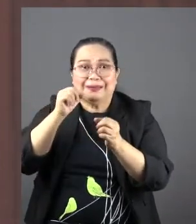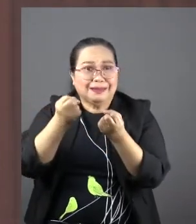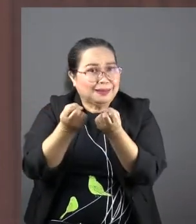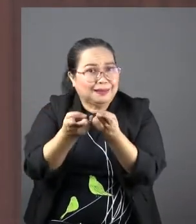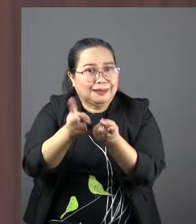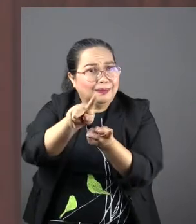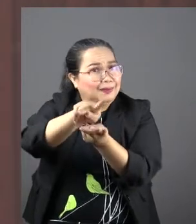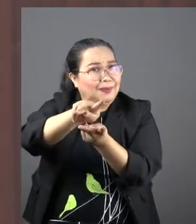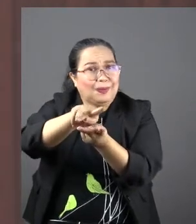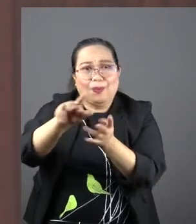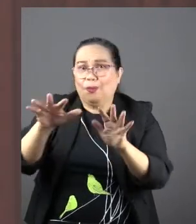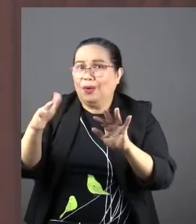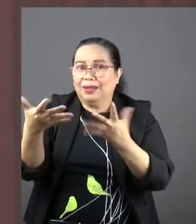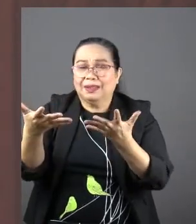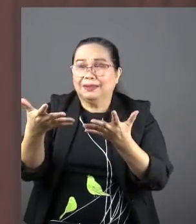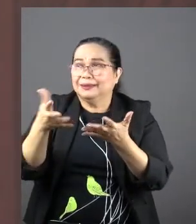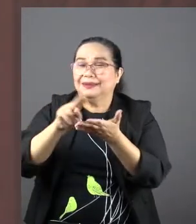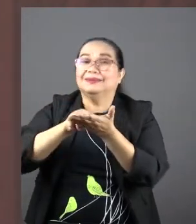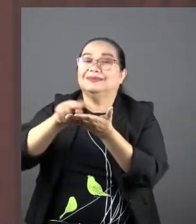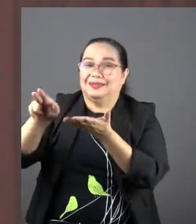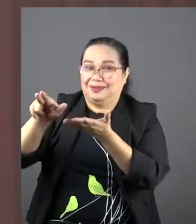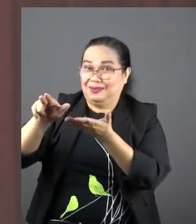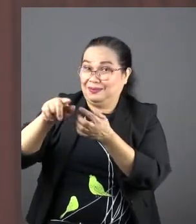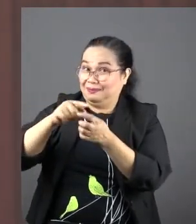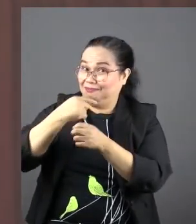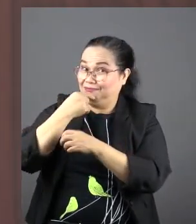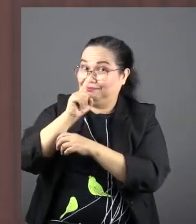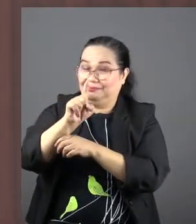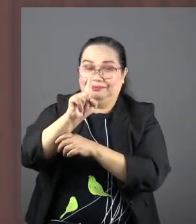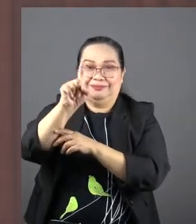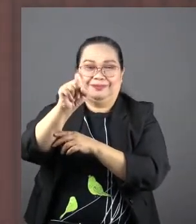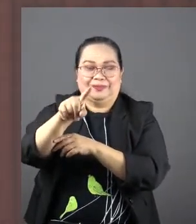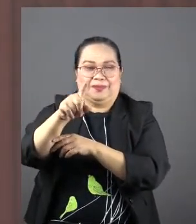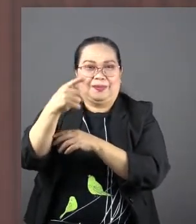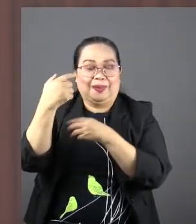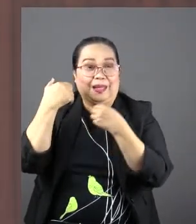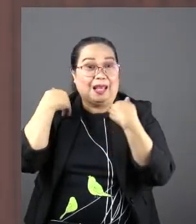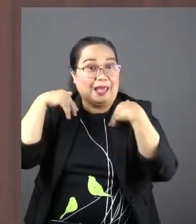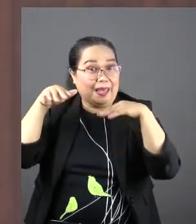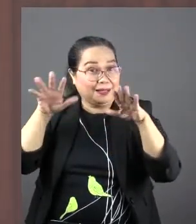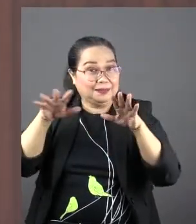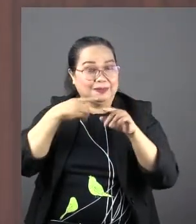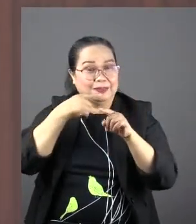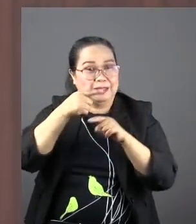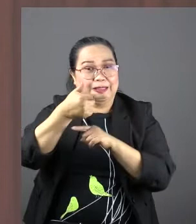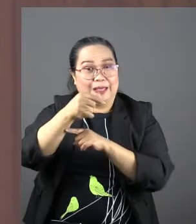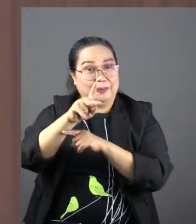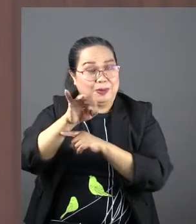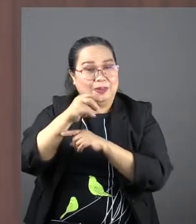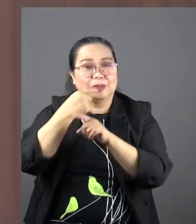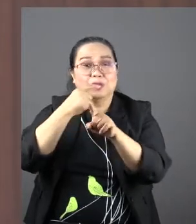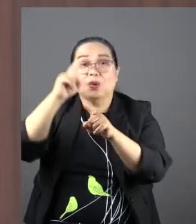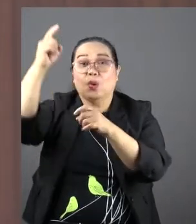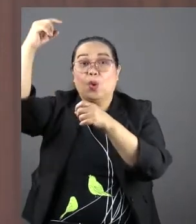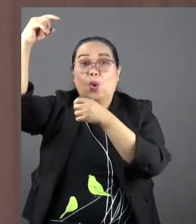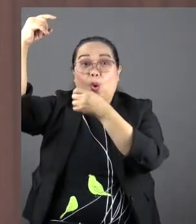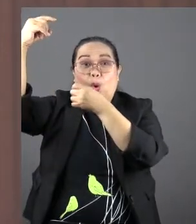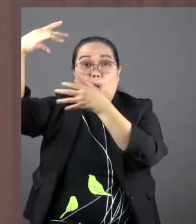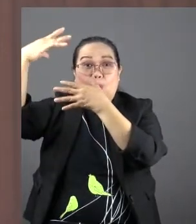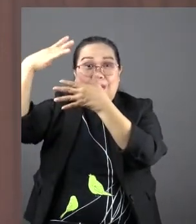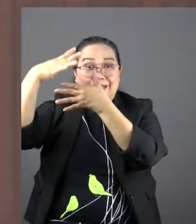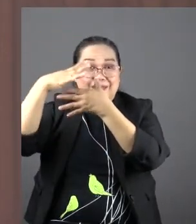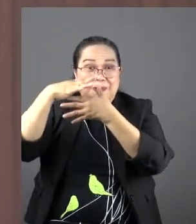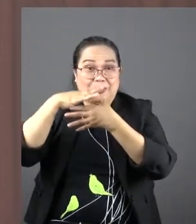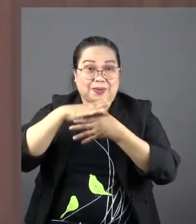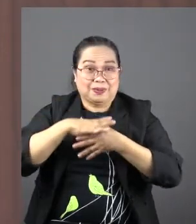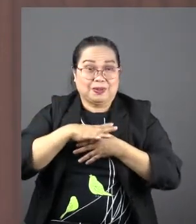How will it happen? That's a natural question, isn't it? Gabriel answers, Holy Spirit will come upon you. The power of the Most High will